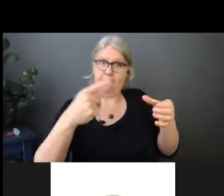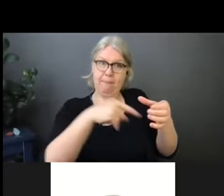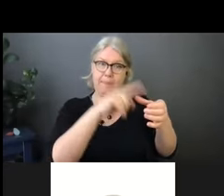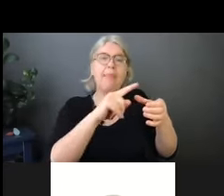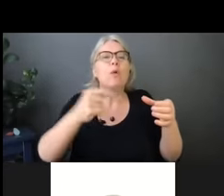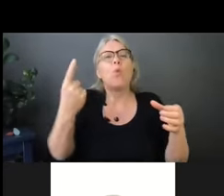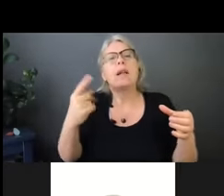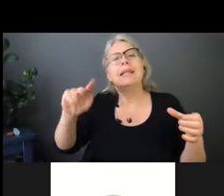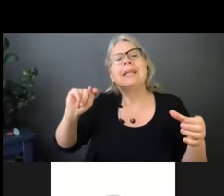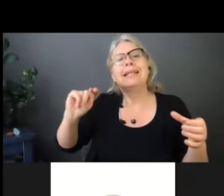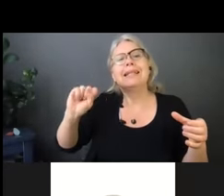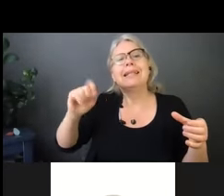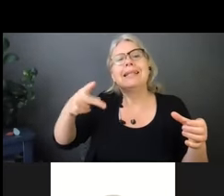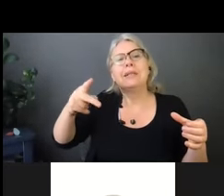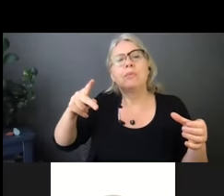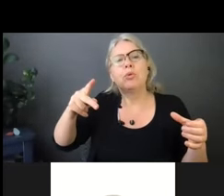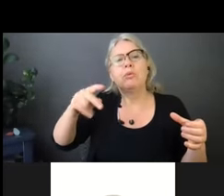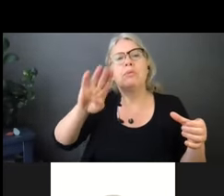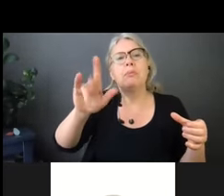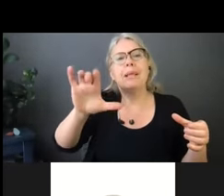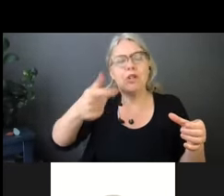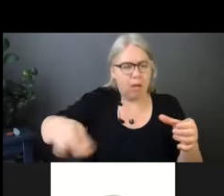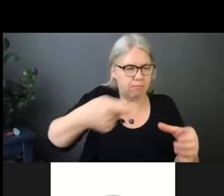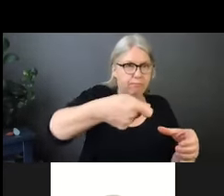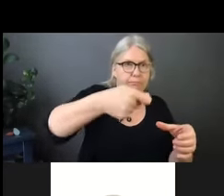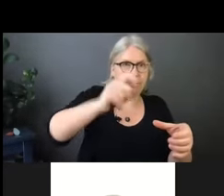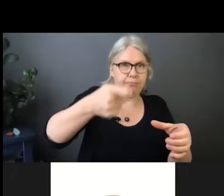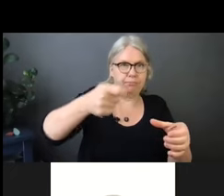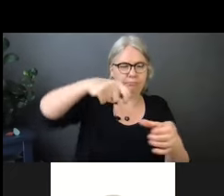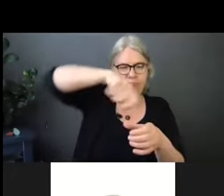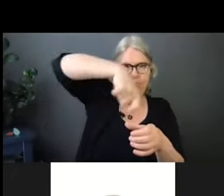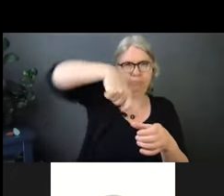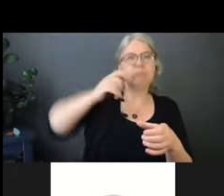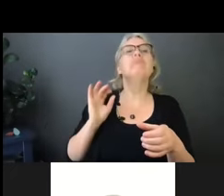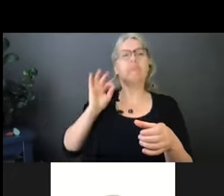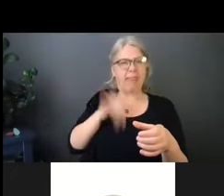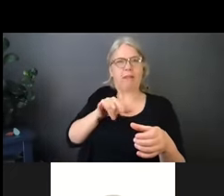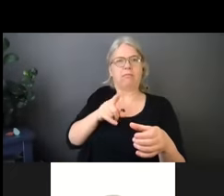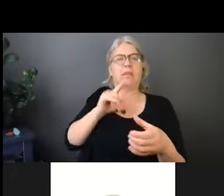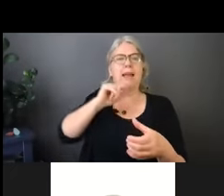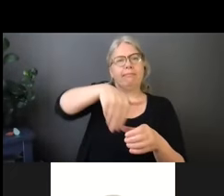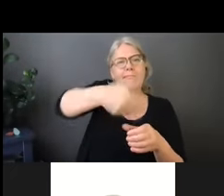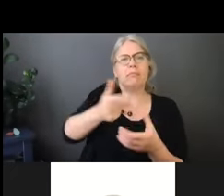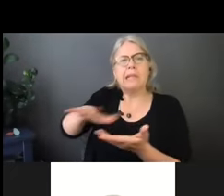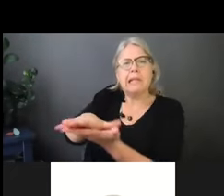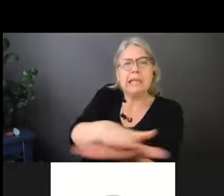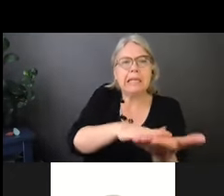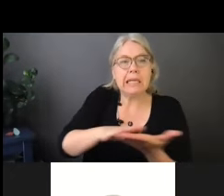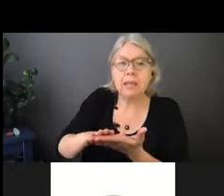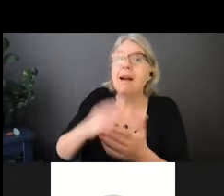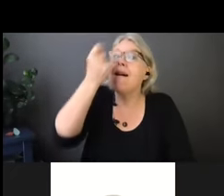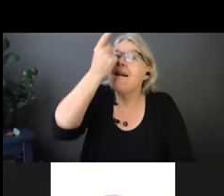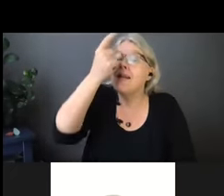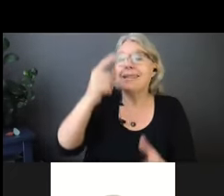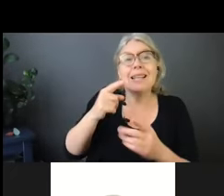people with respiratory issues or reactions, you've got to be cautious that you're not going into someone's home and using that because it could cause some